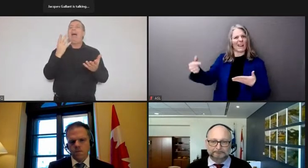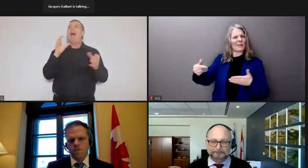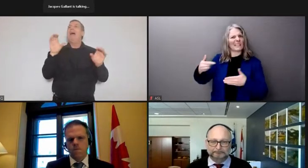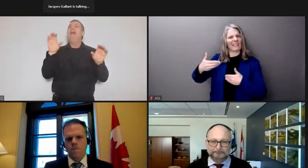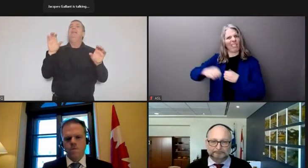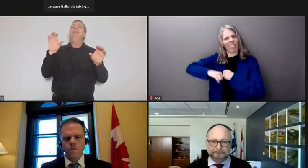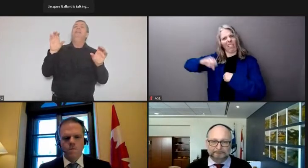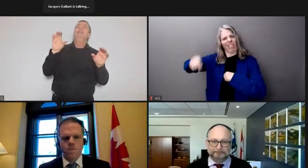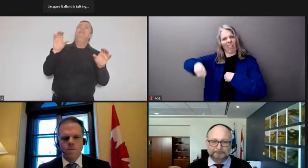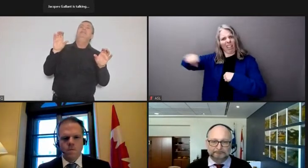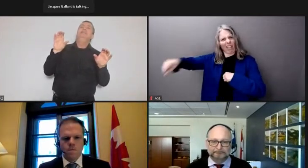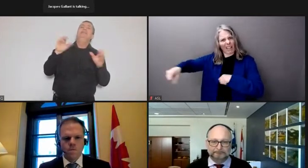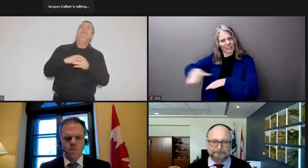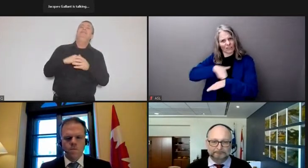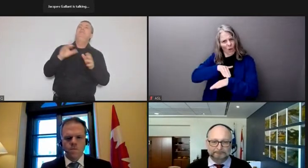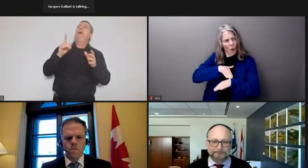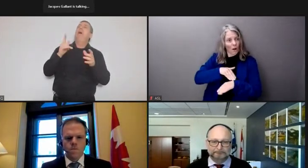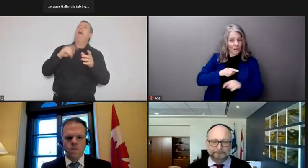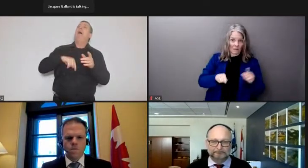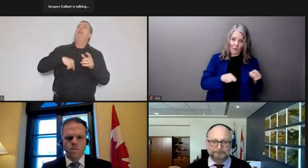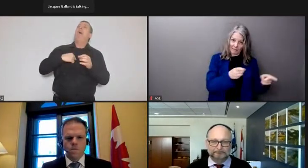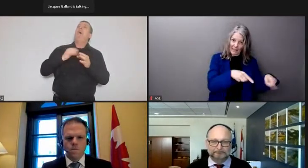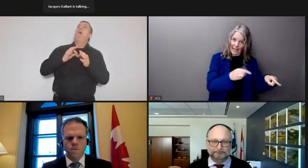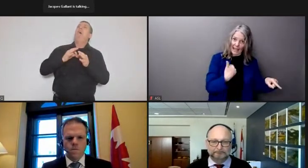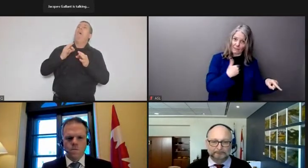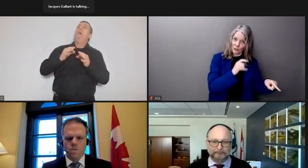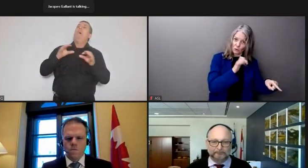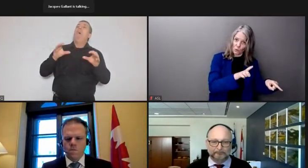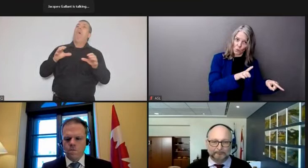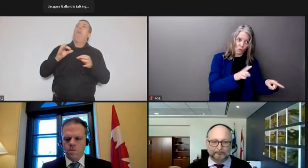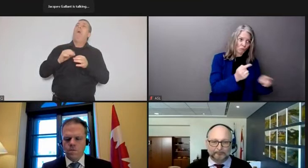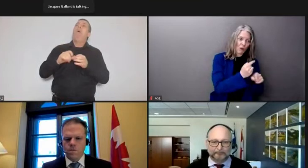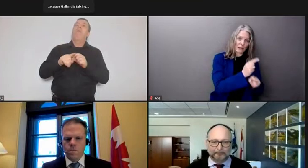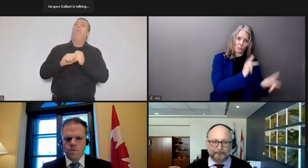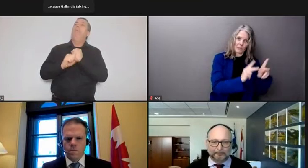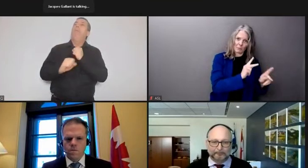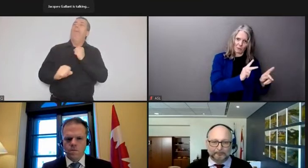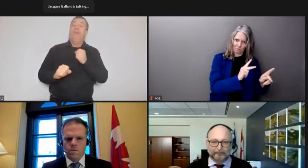was that not always a tool and still is a tool that the government could have used